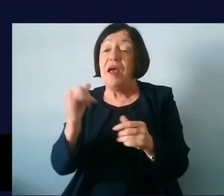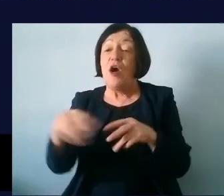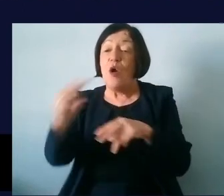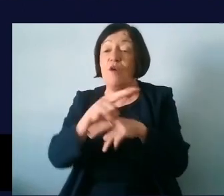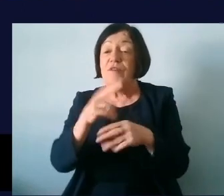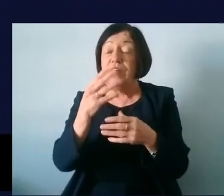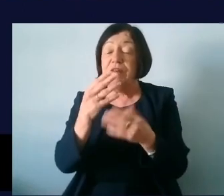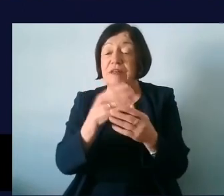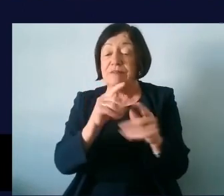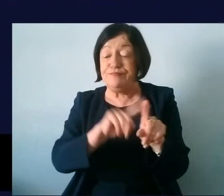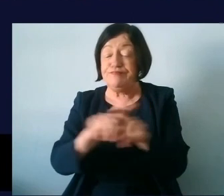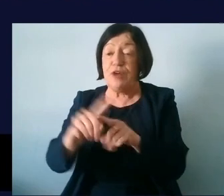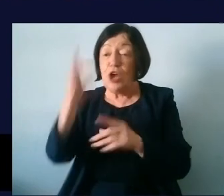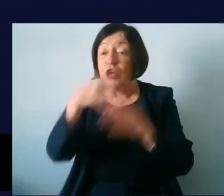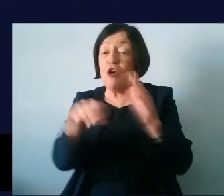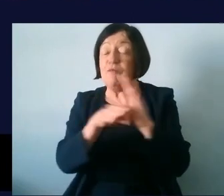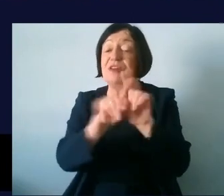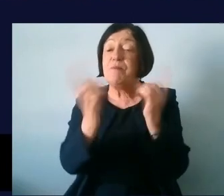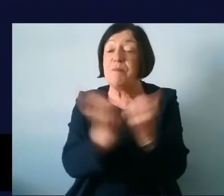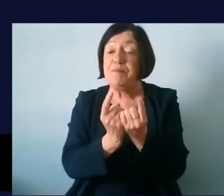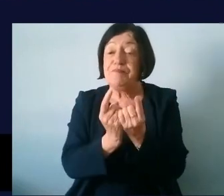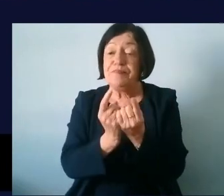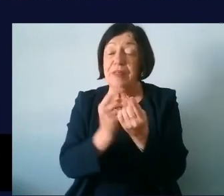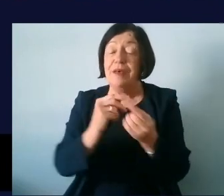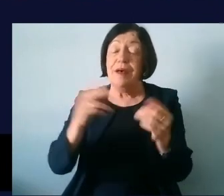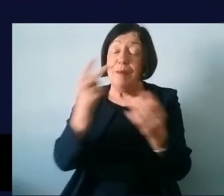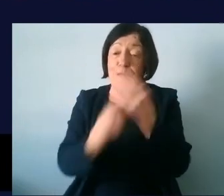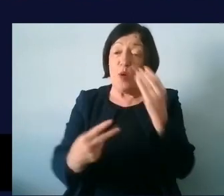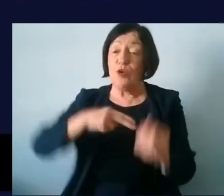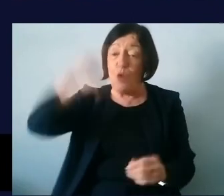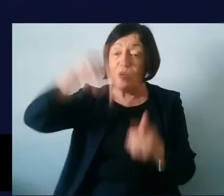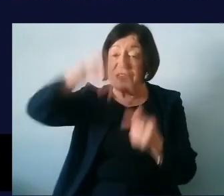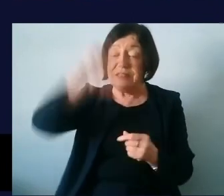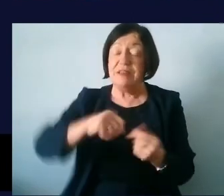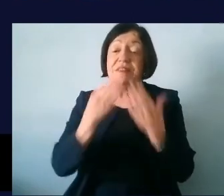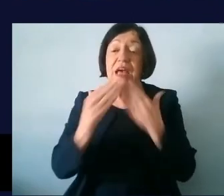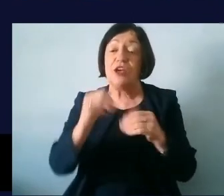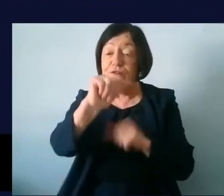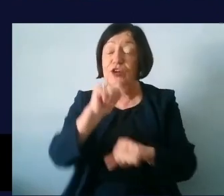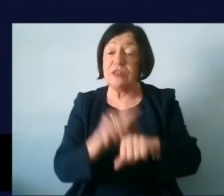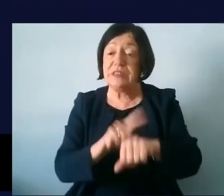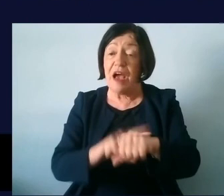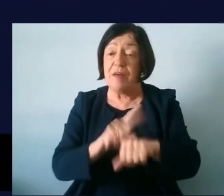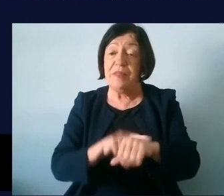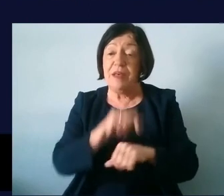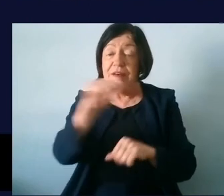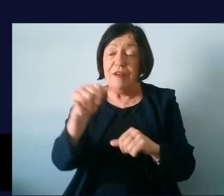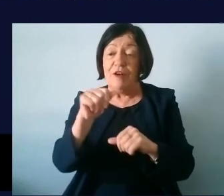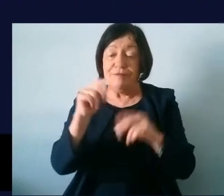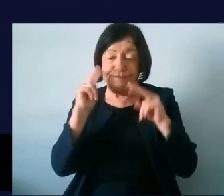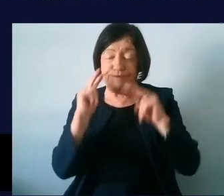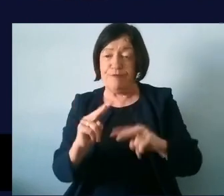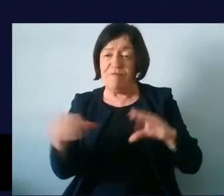of uh governmental departments as well that's both north and south so thank you so much for your time um and for your insight today